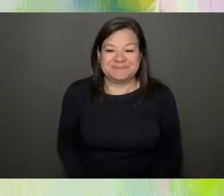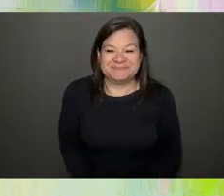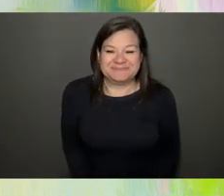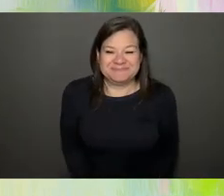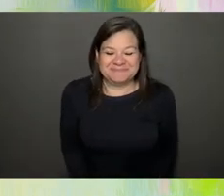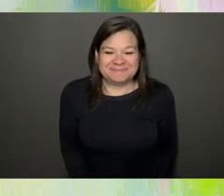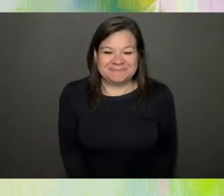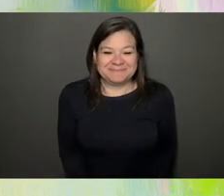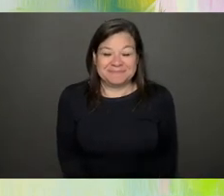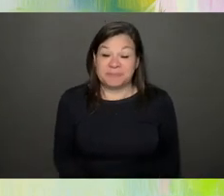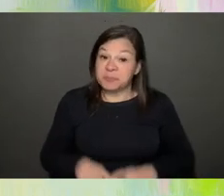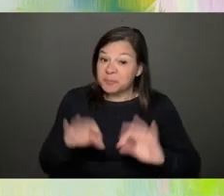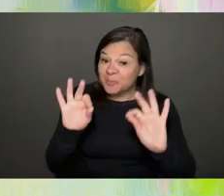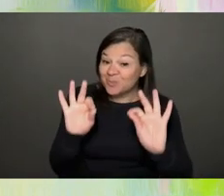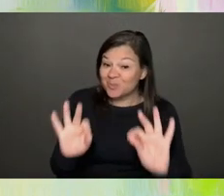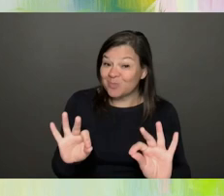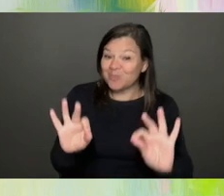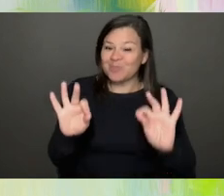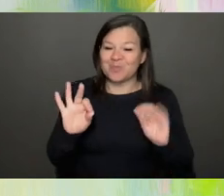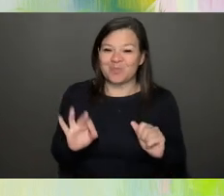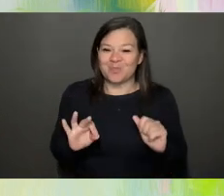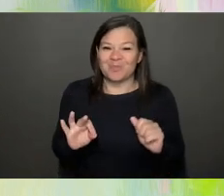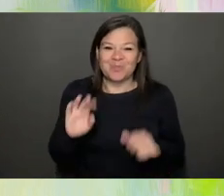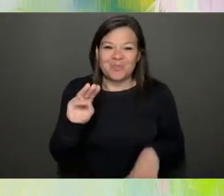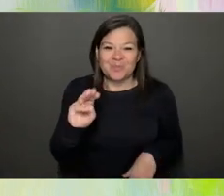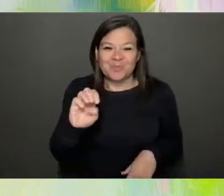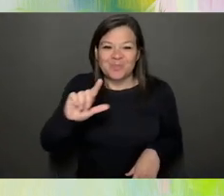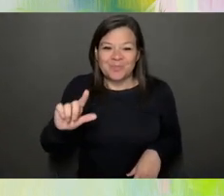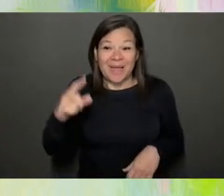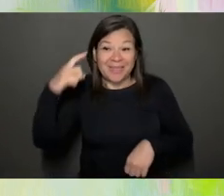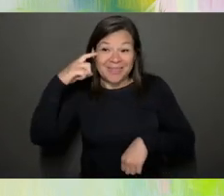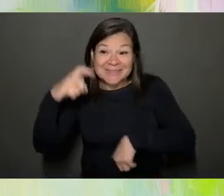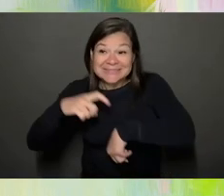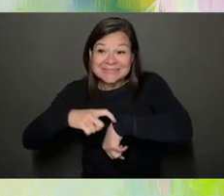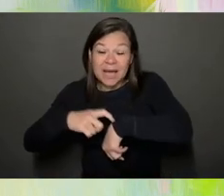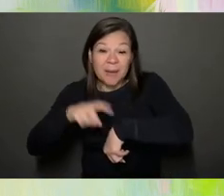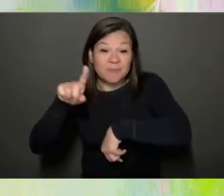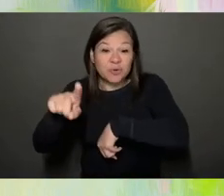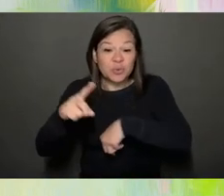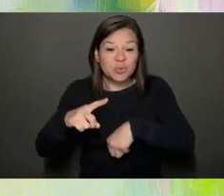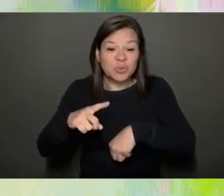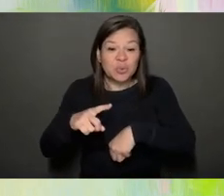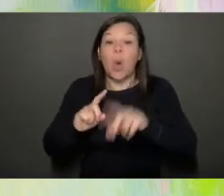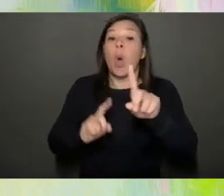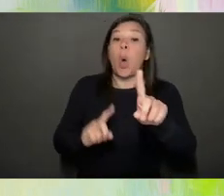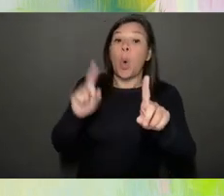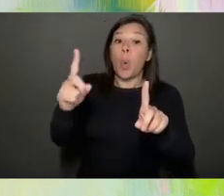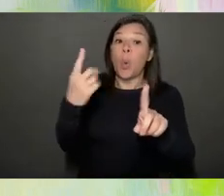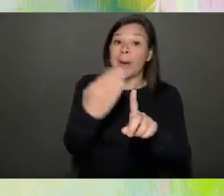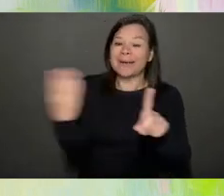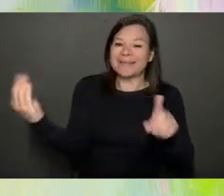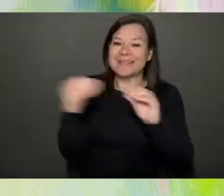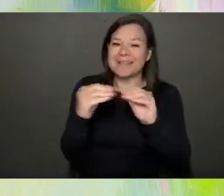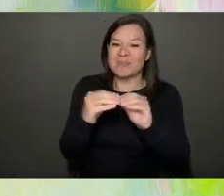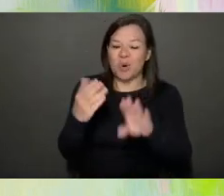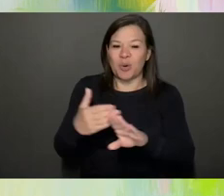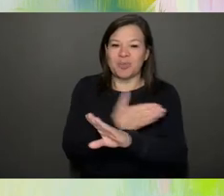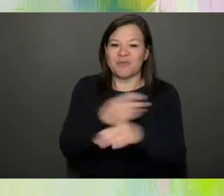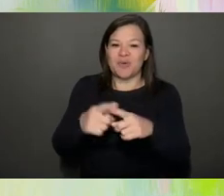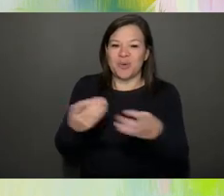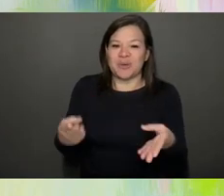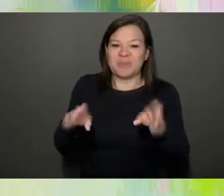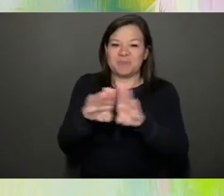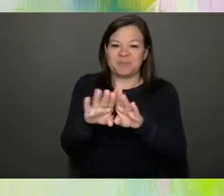All right. Let's see, Mel. I think that it's time for you to offer. Oh, I have one more thing before we go to closing comments.